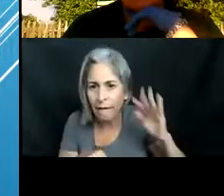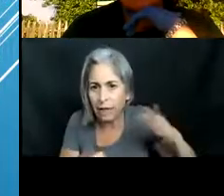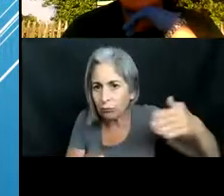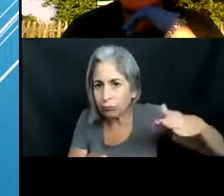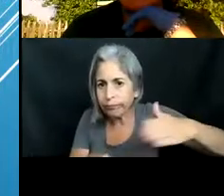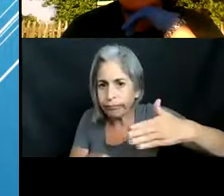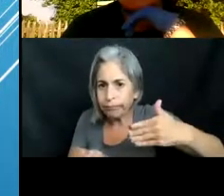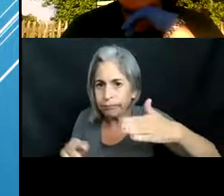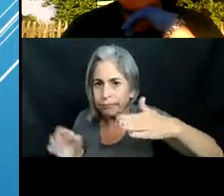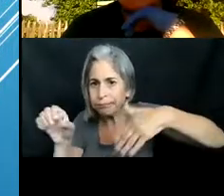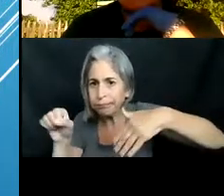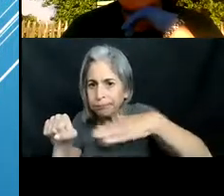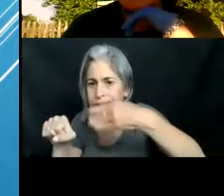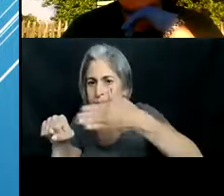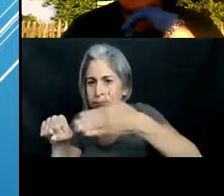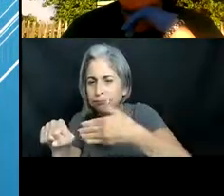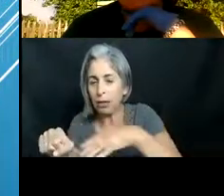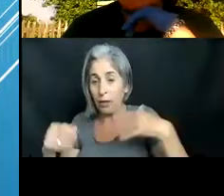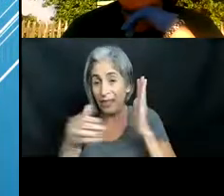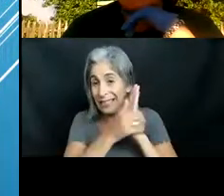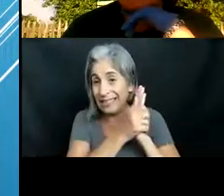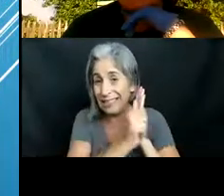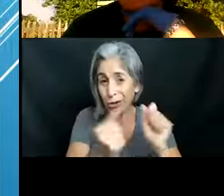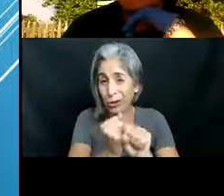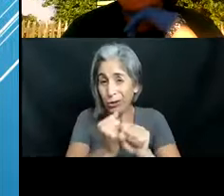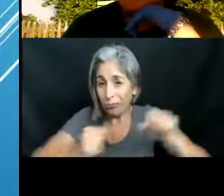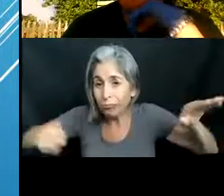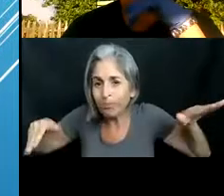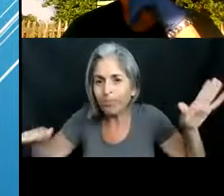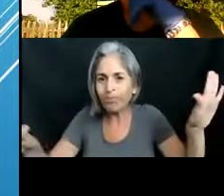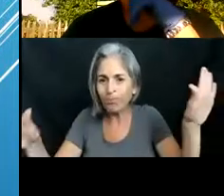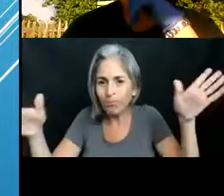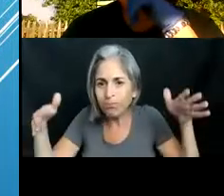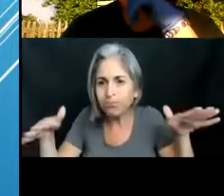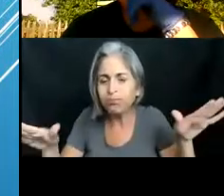their skill is using their far-reaching fins to herd their prey